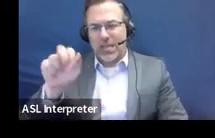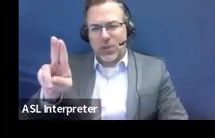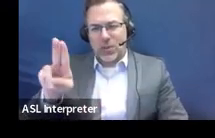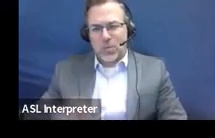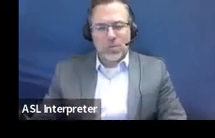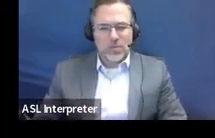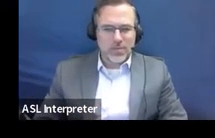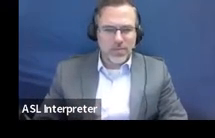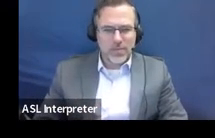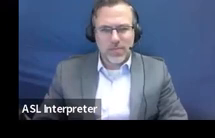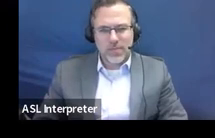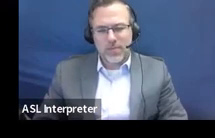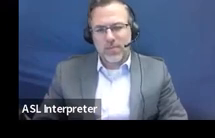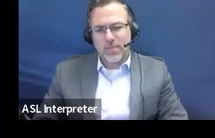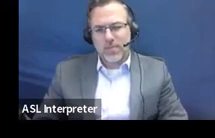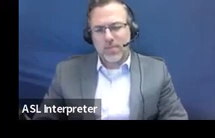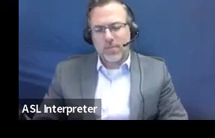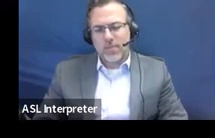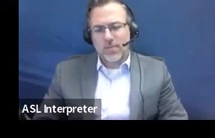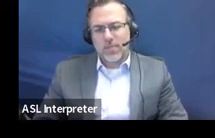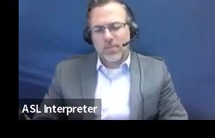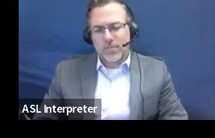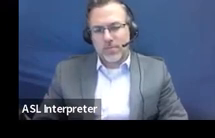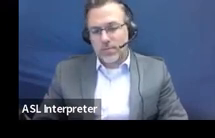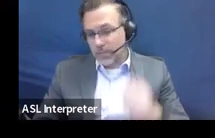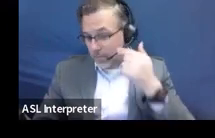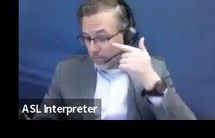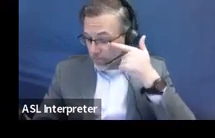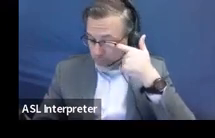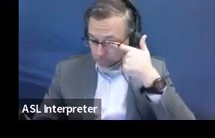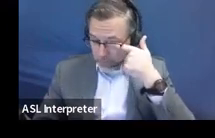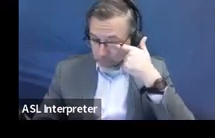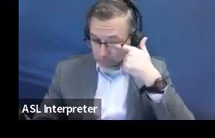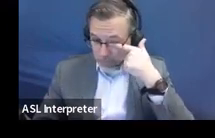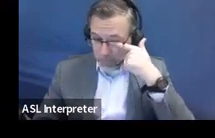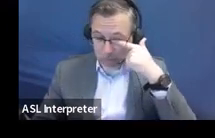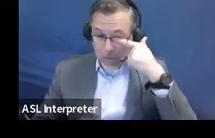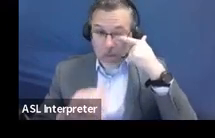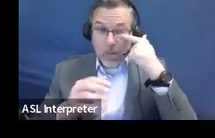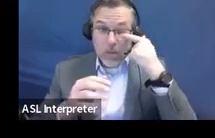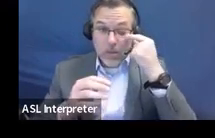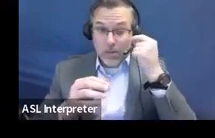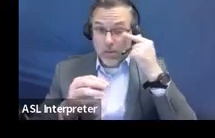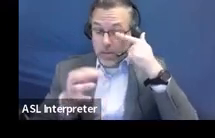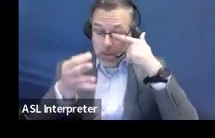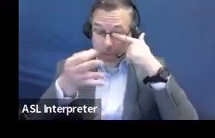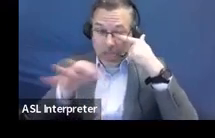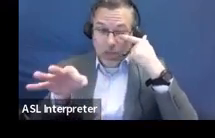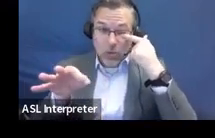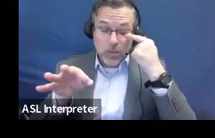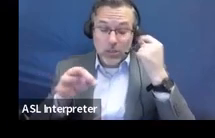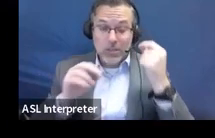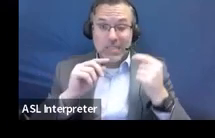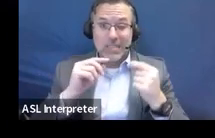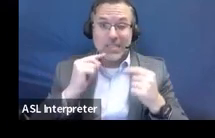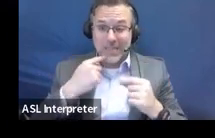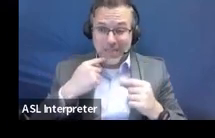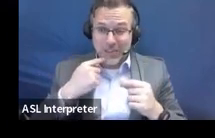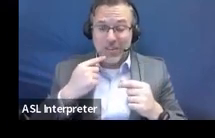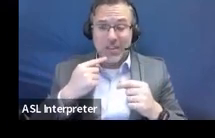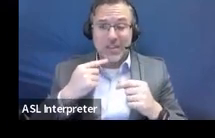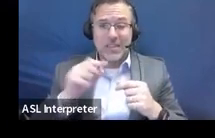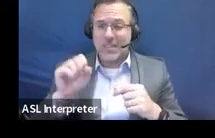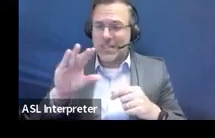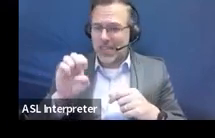note. The language severity rating scale, same idea. If language was not assessed,